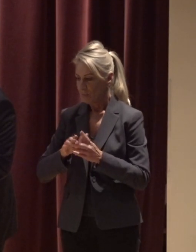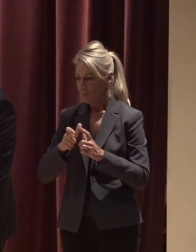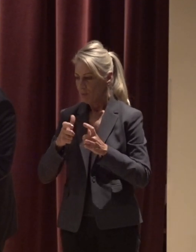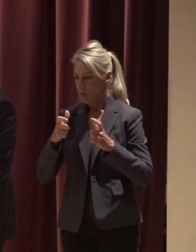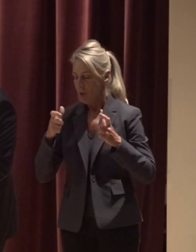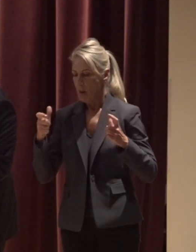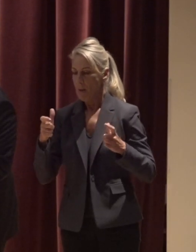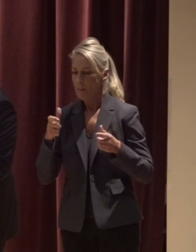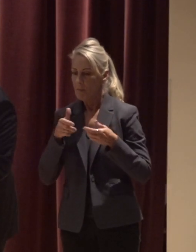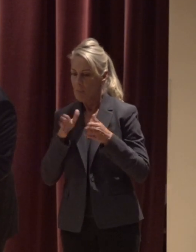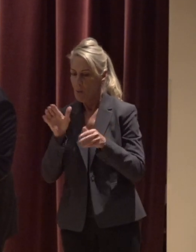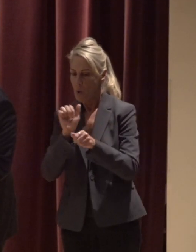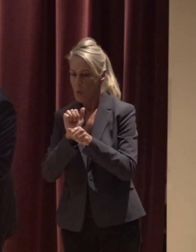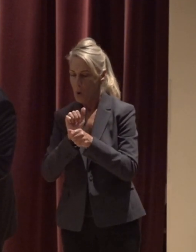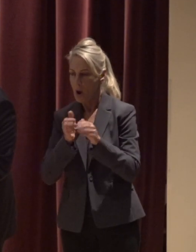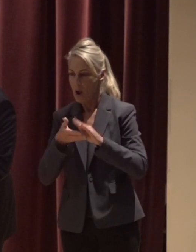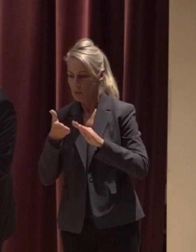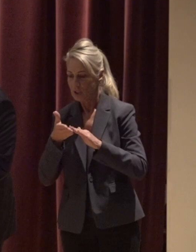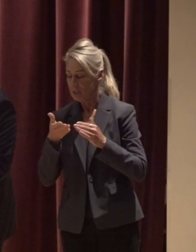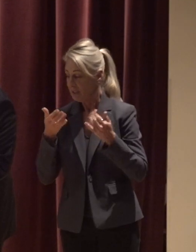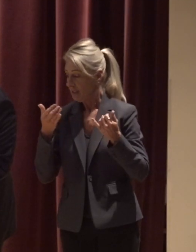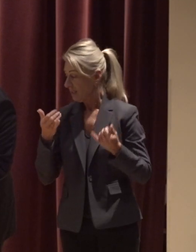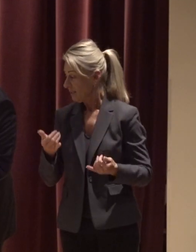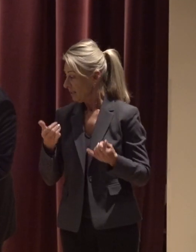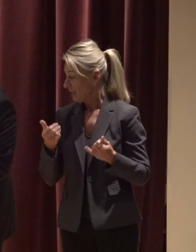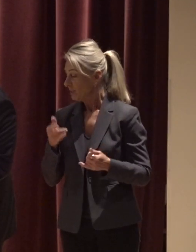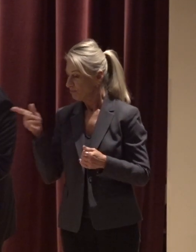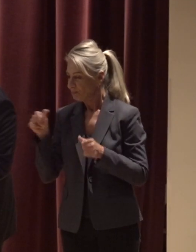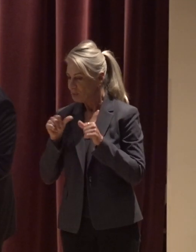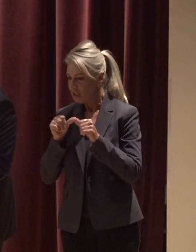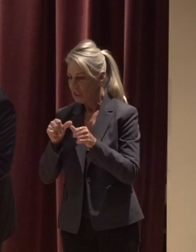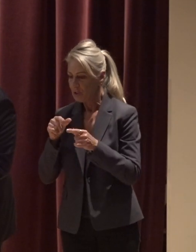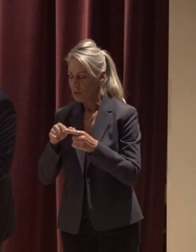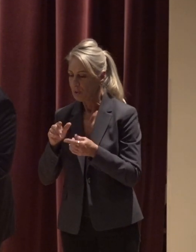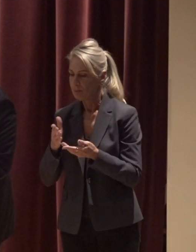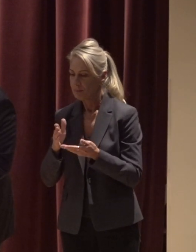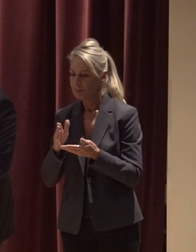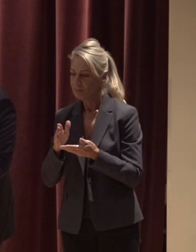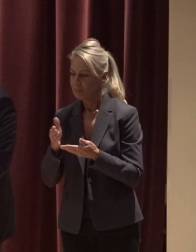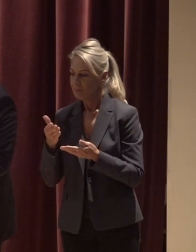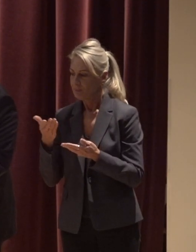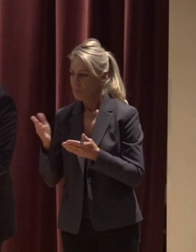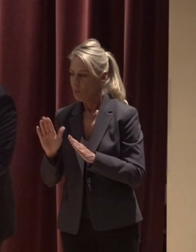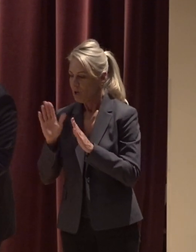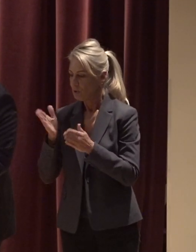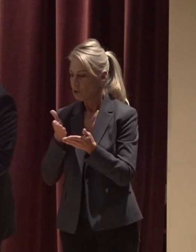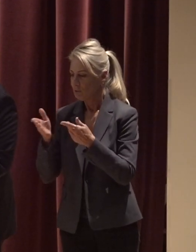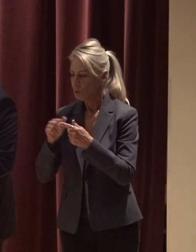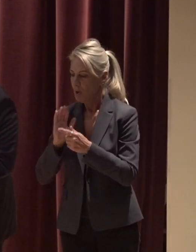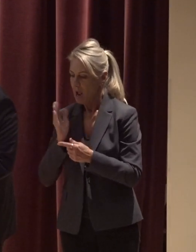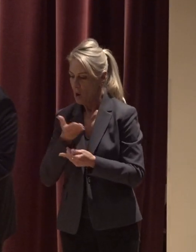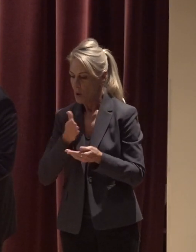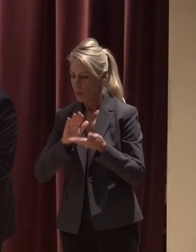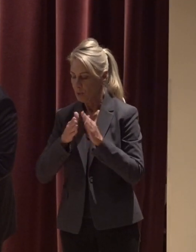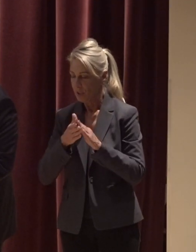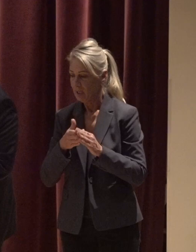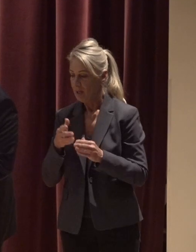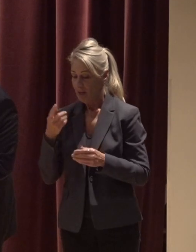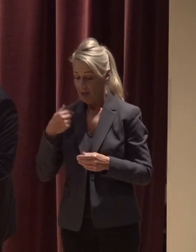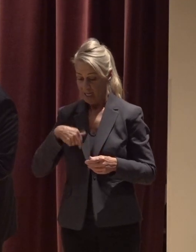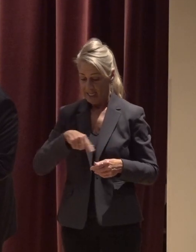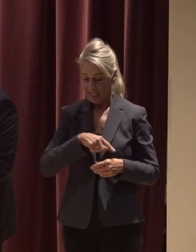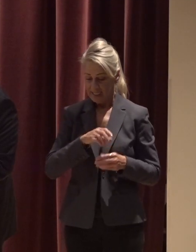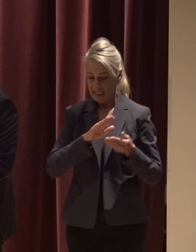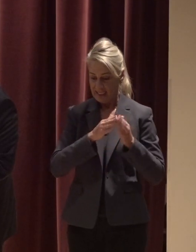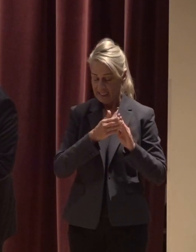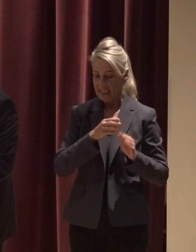public works operations And as you have seen tonight continues to be a pillar of service and stewardship in our community On behalf of the City of Salem